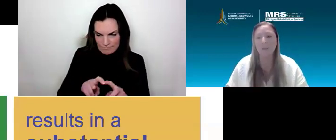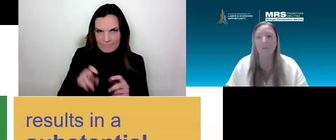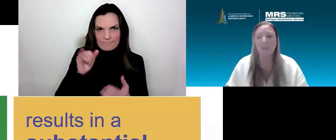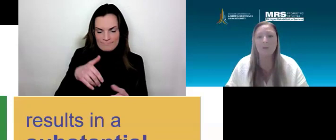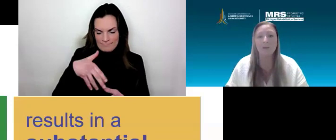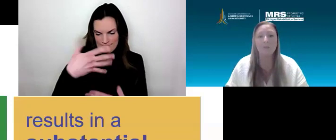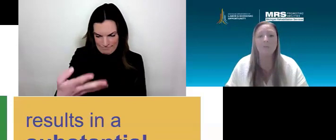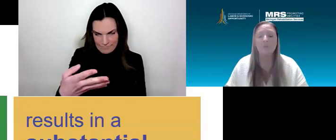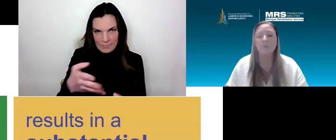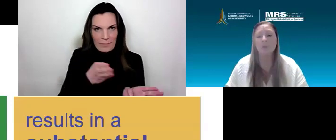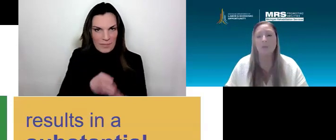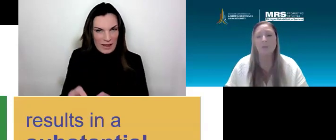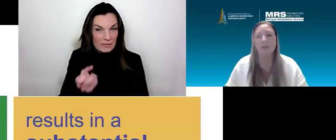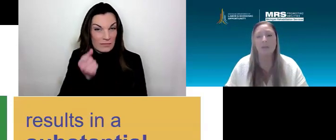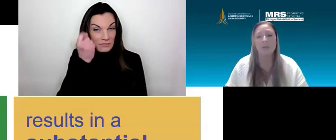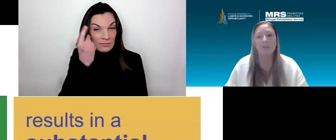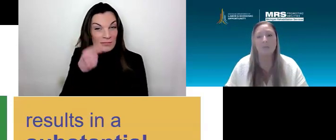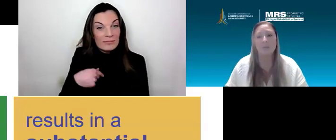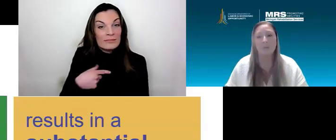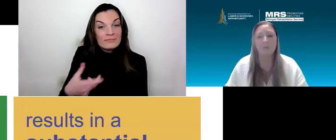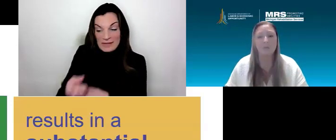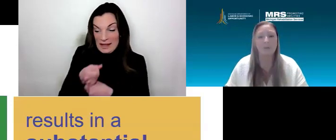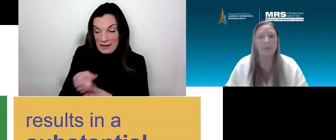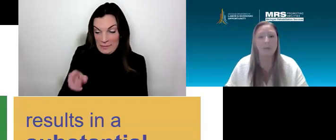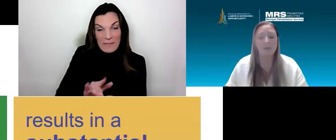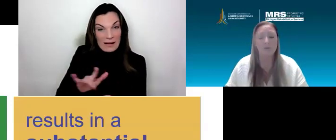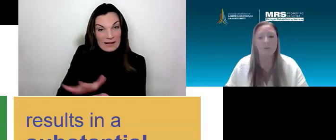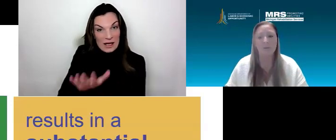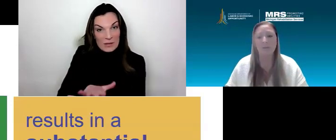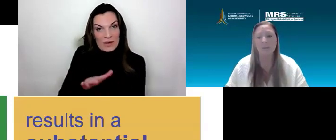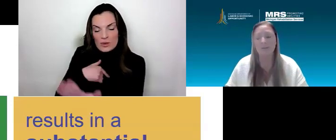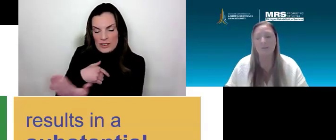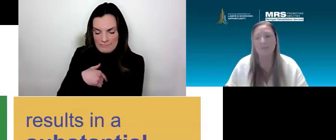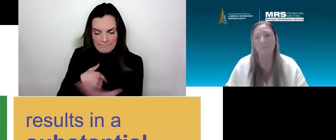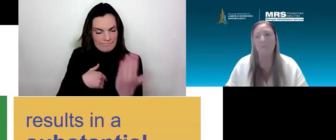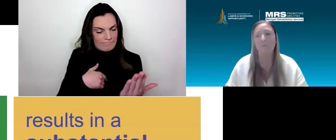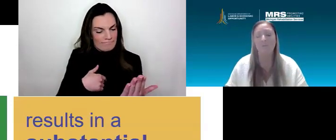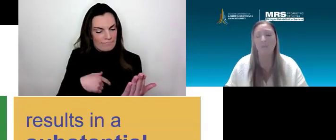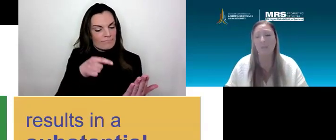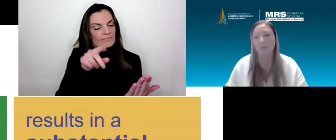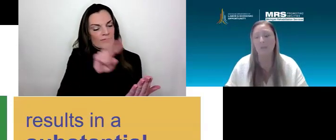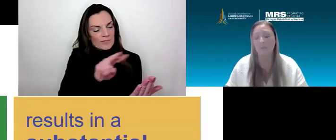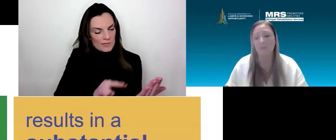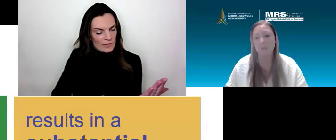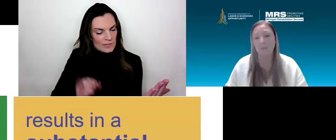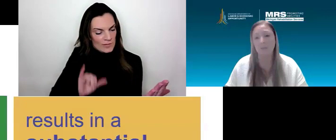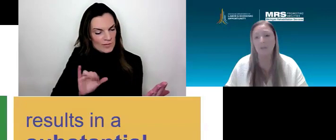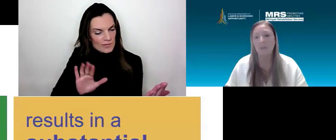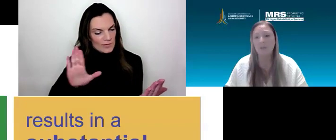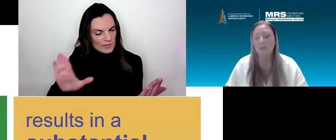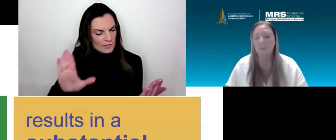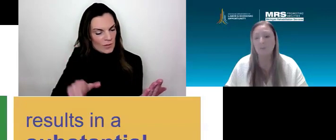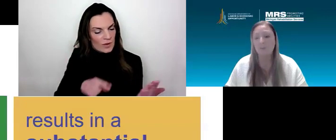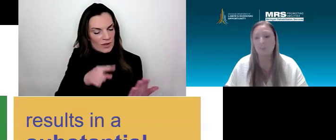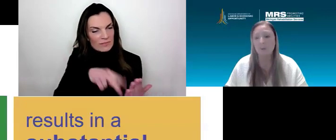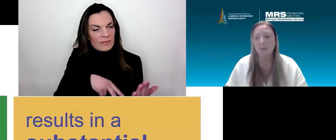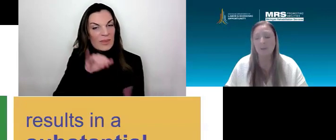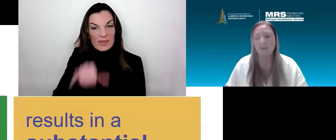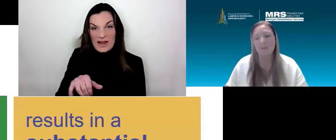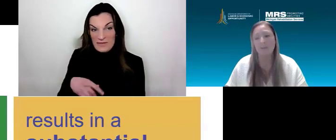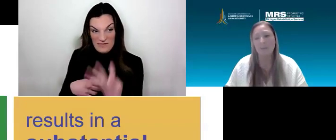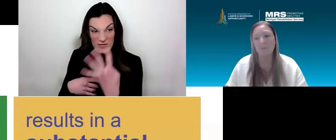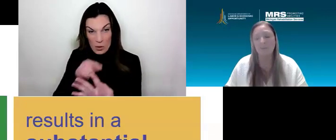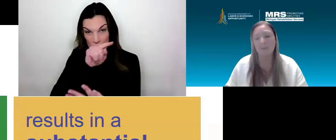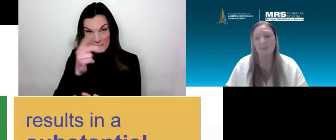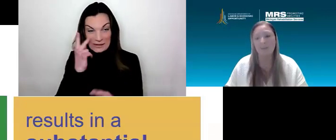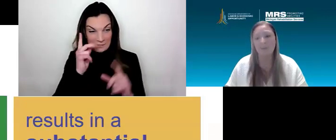our counselors are looking at these four different categories and establishing that eligibility. So when we're working